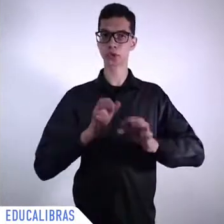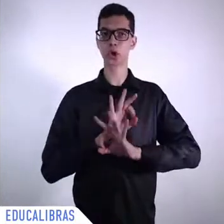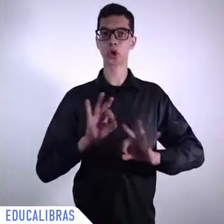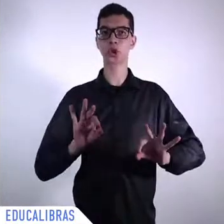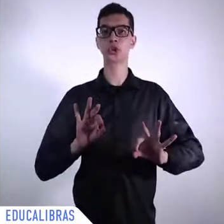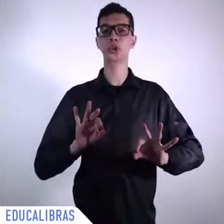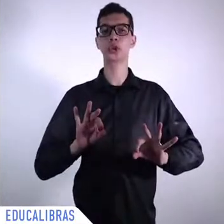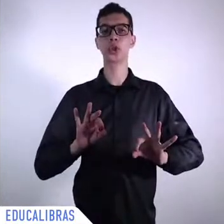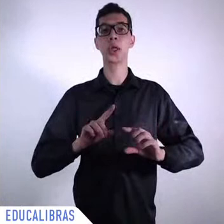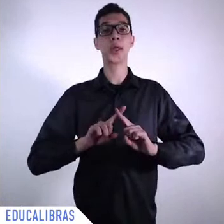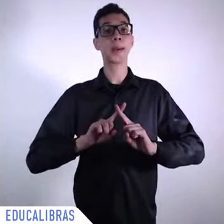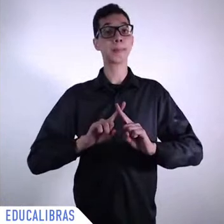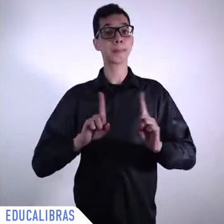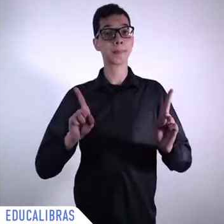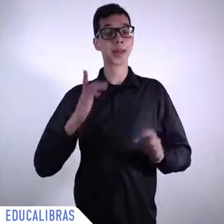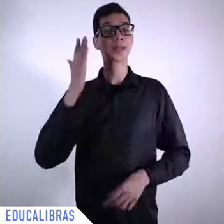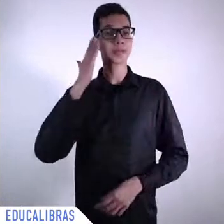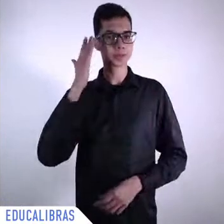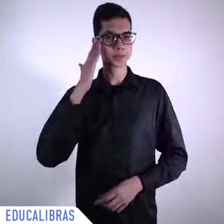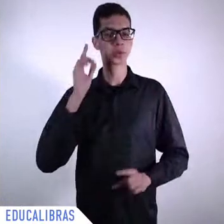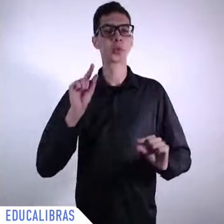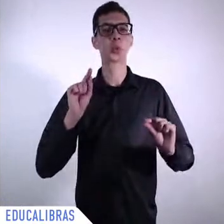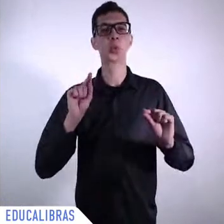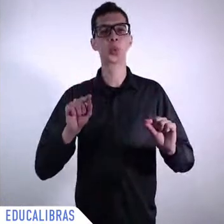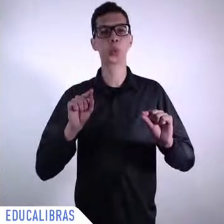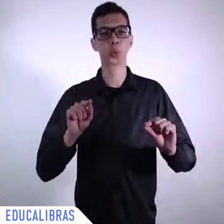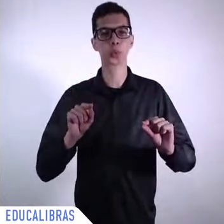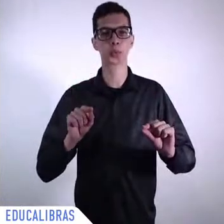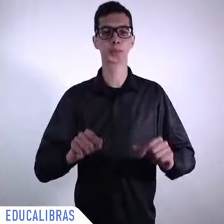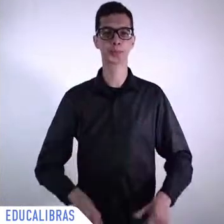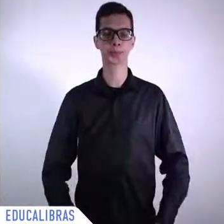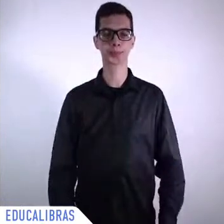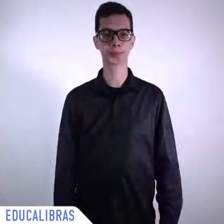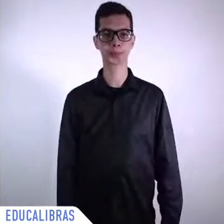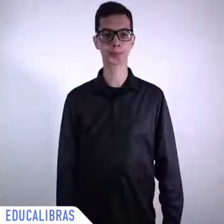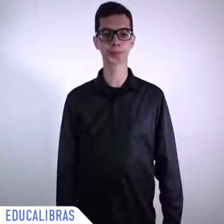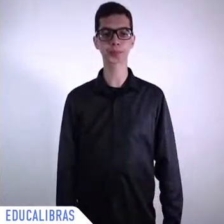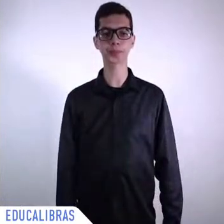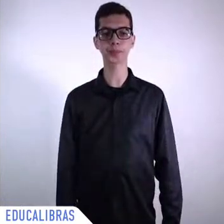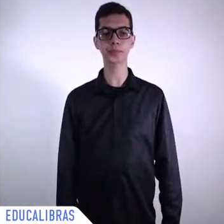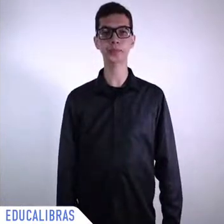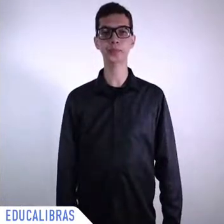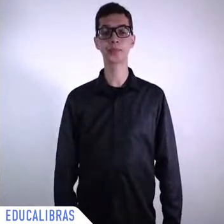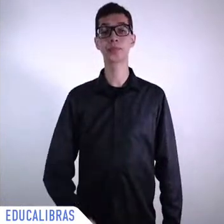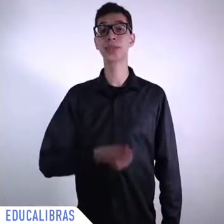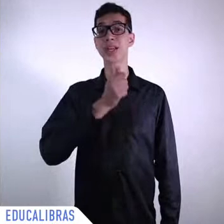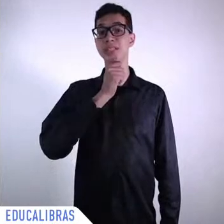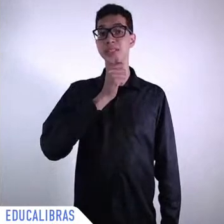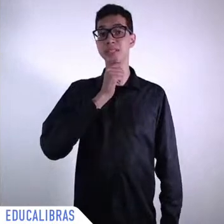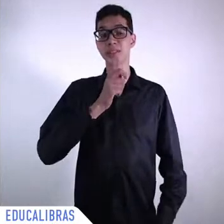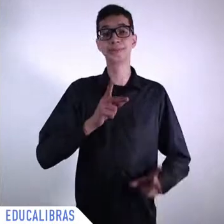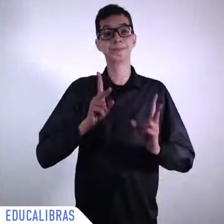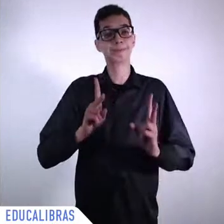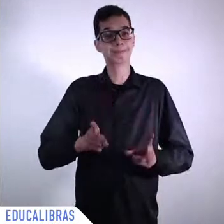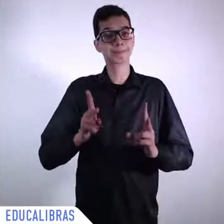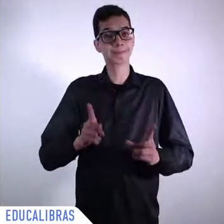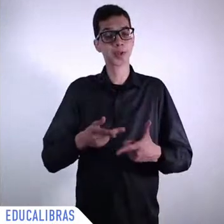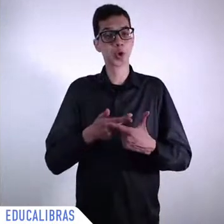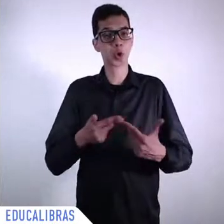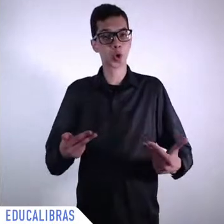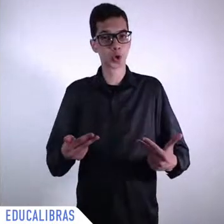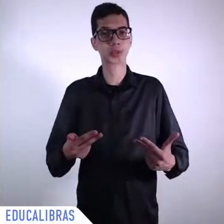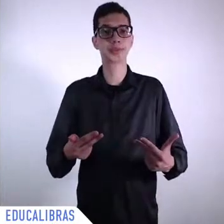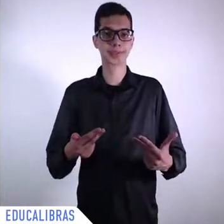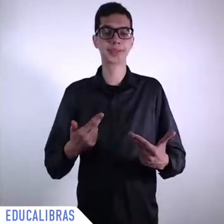the reactionary forces are still there. I mean, it suffice to listen to the speeches of Trump and Bolsonaro in the